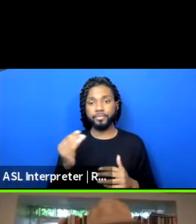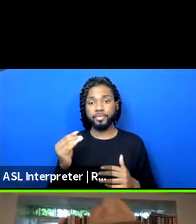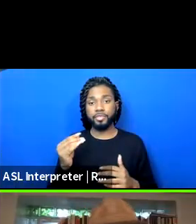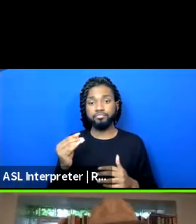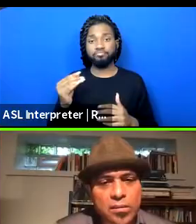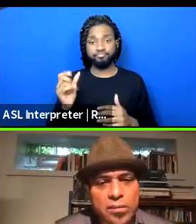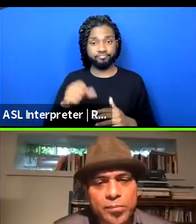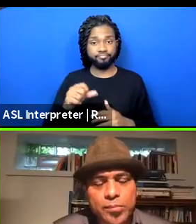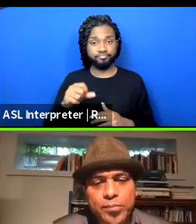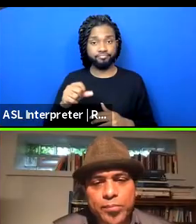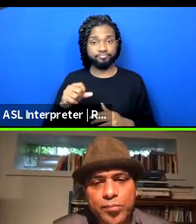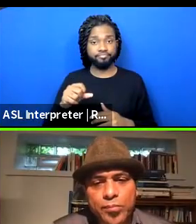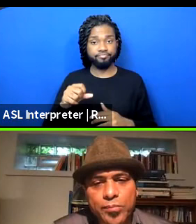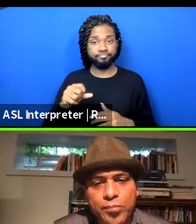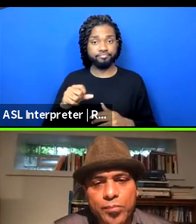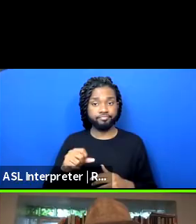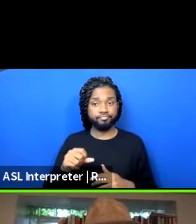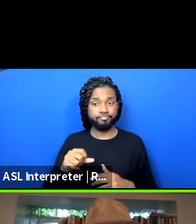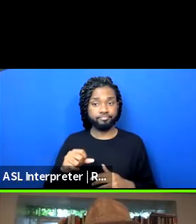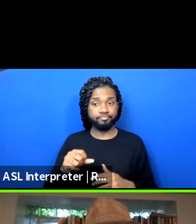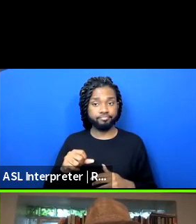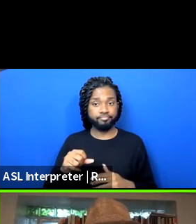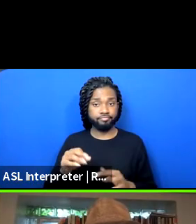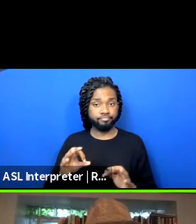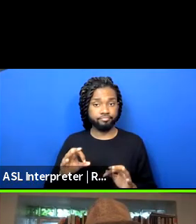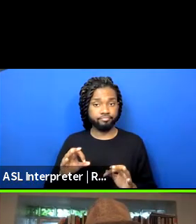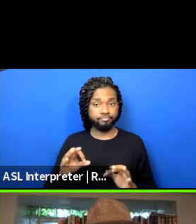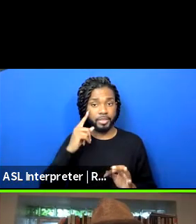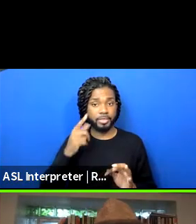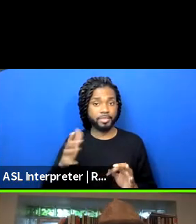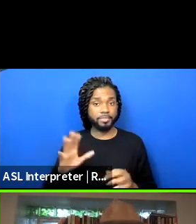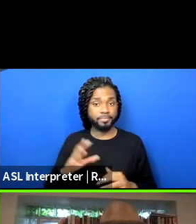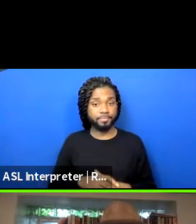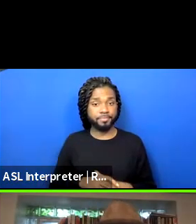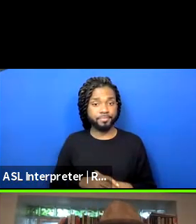yeah, I think, I think that's it.